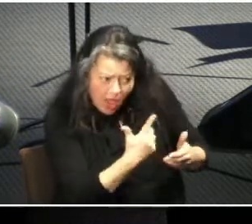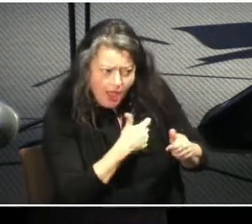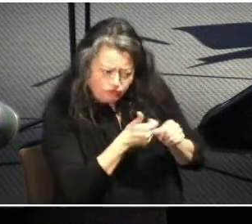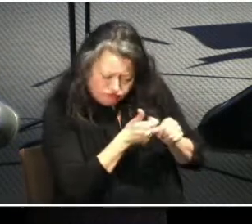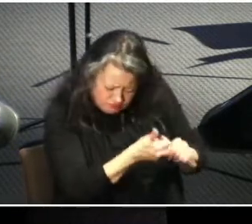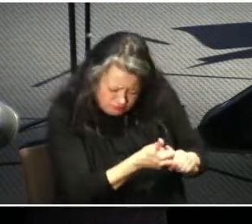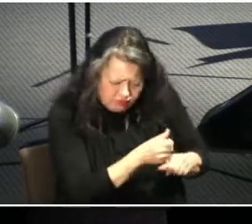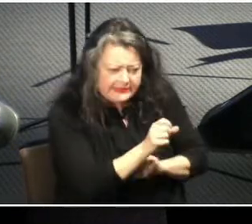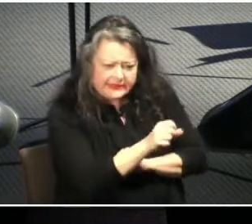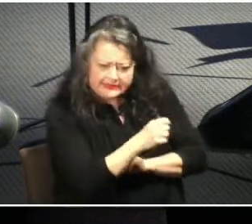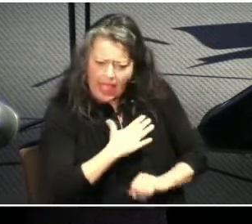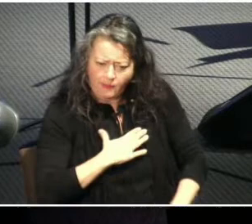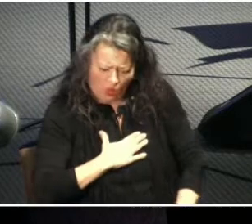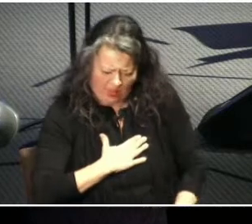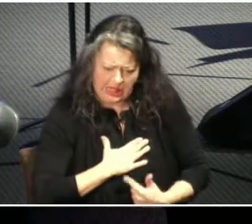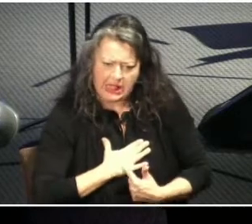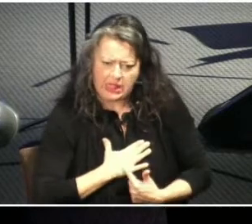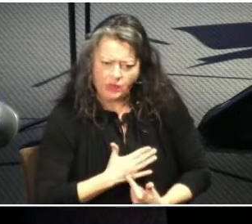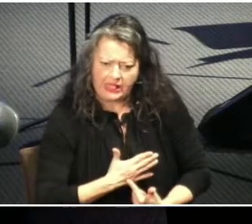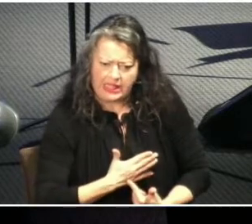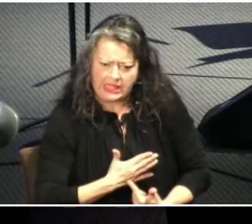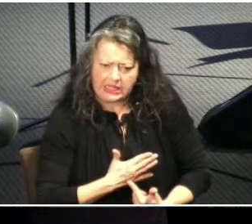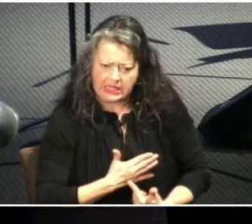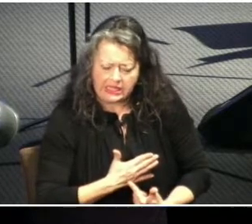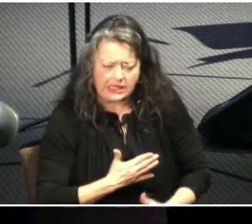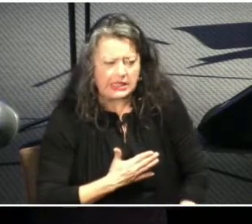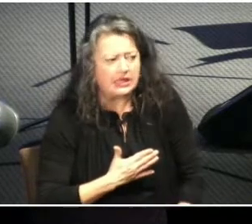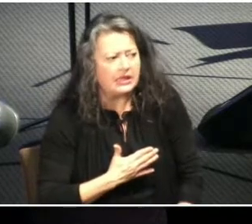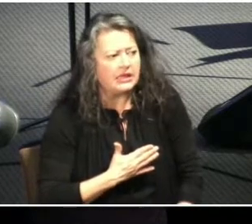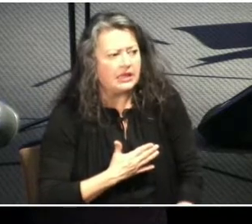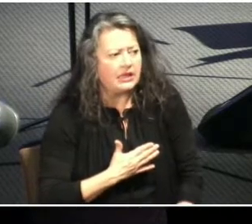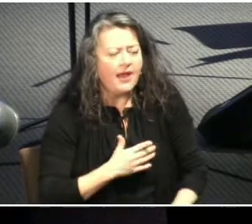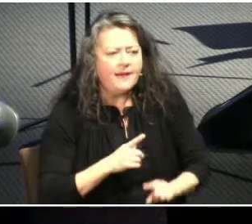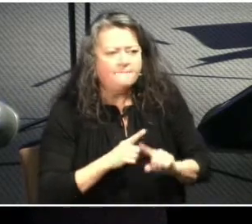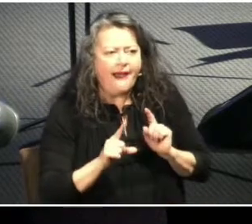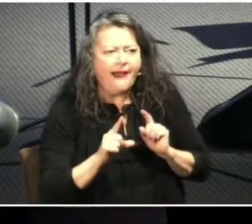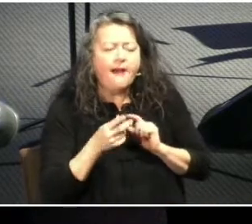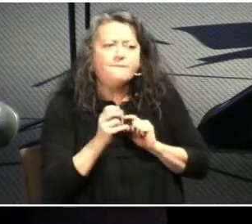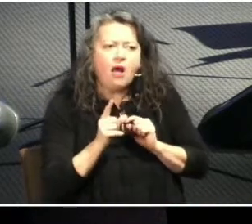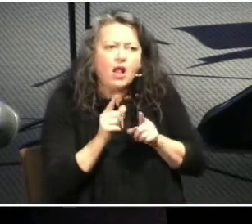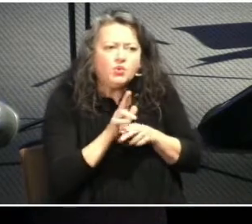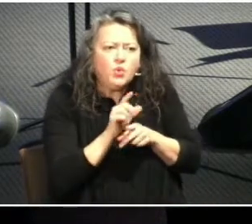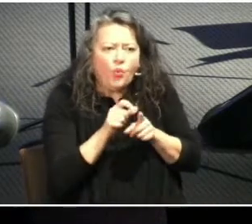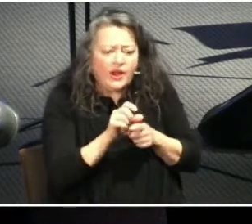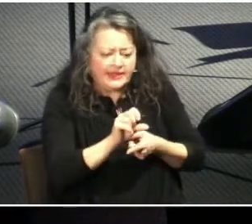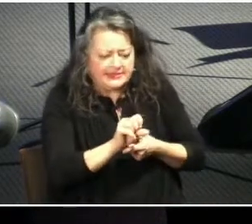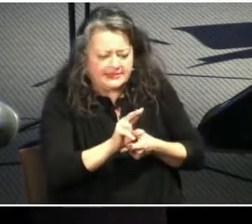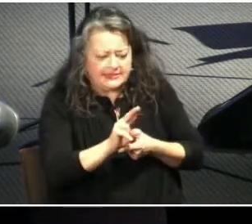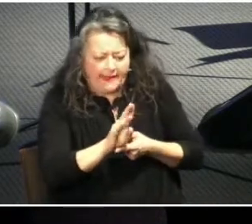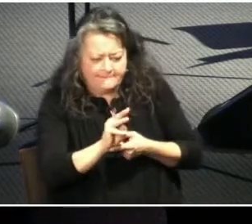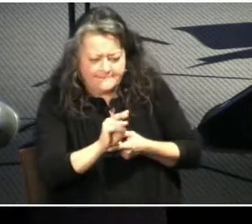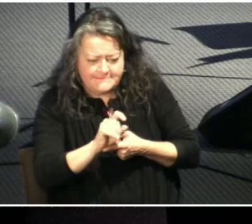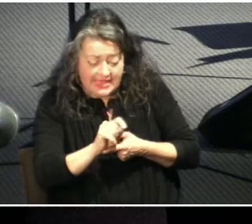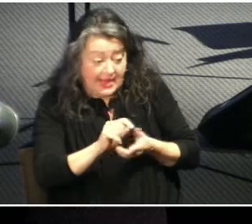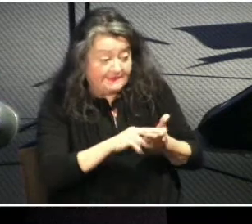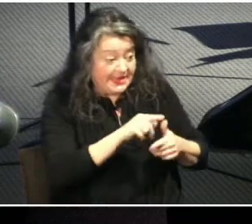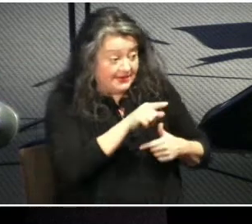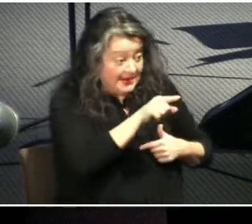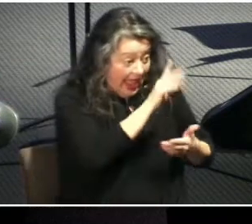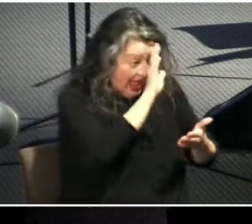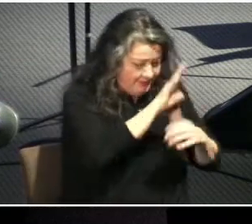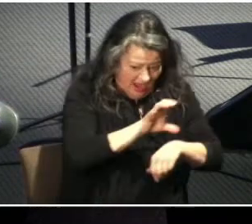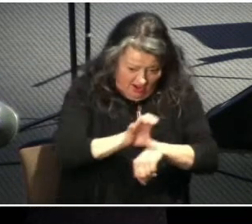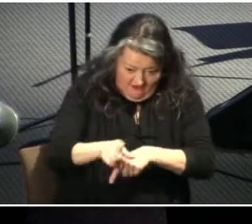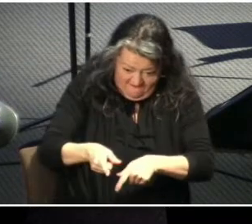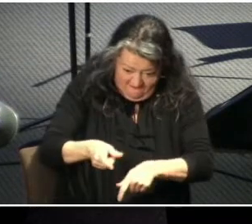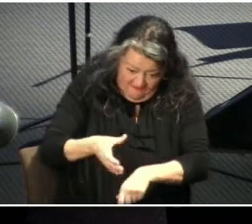And the Apostle Paul writes the word submit in a way that the subject does the action with respect to